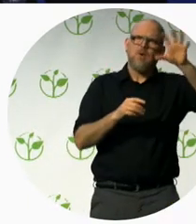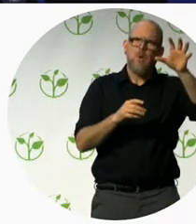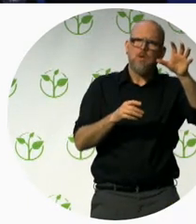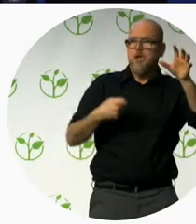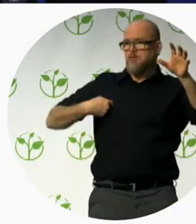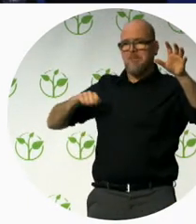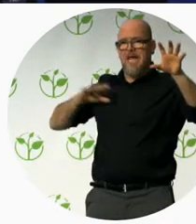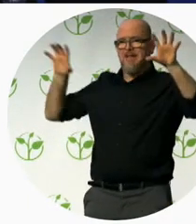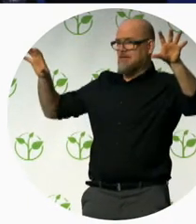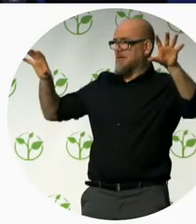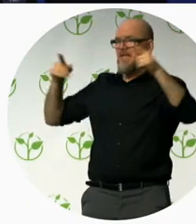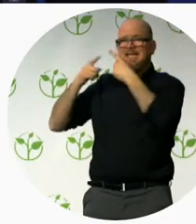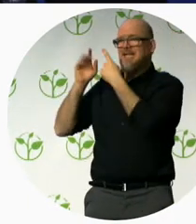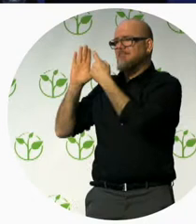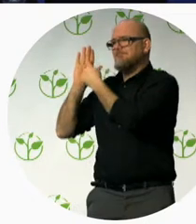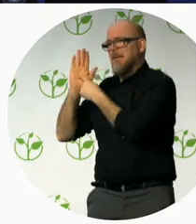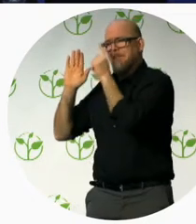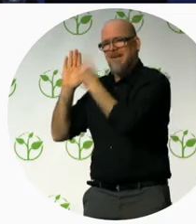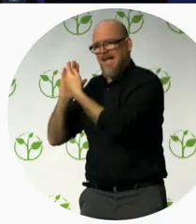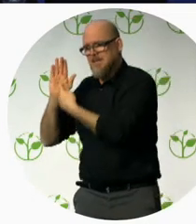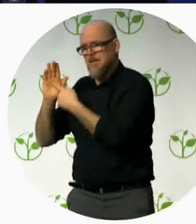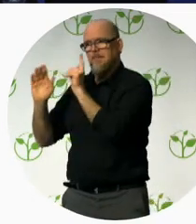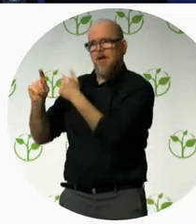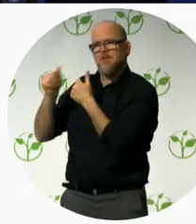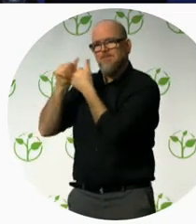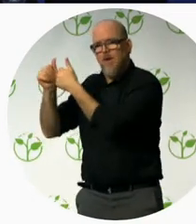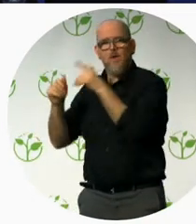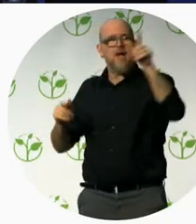there's not the same standard in different countries.